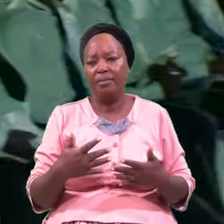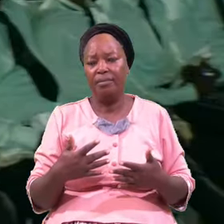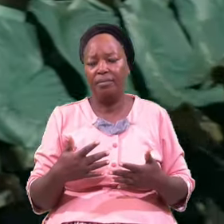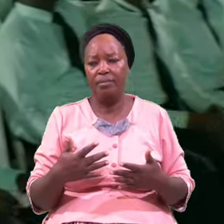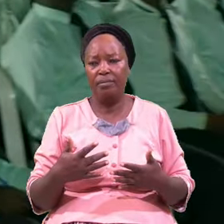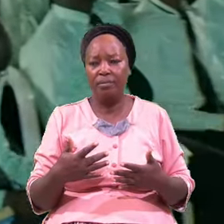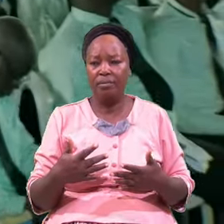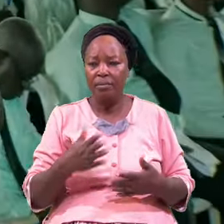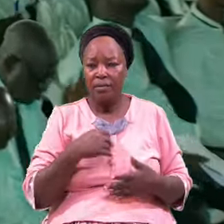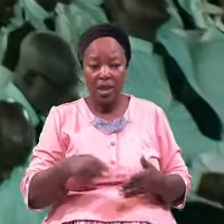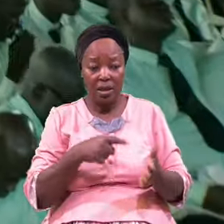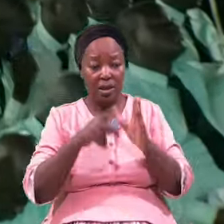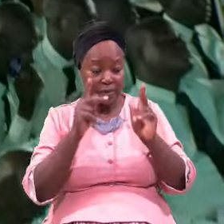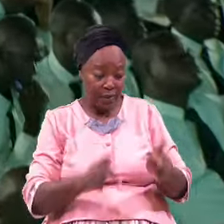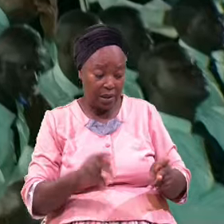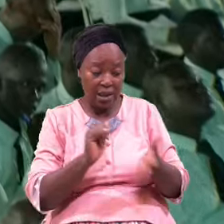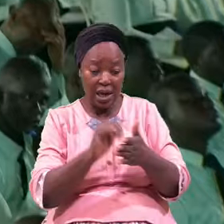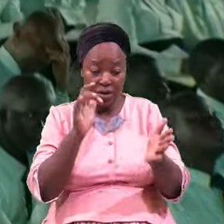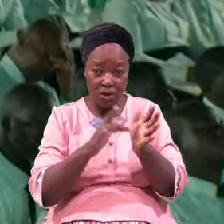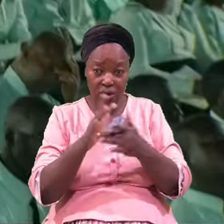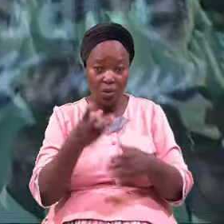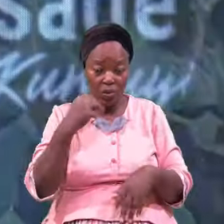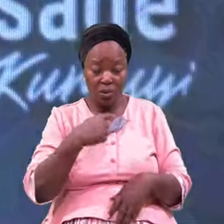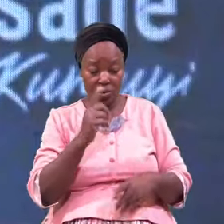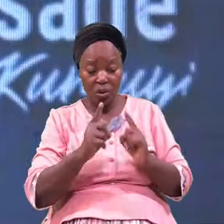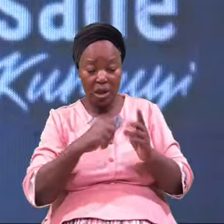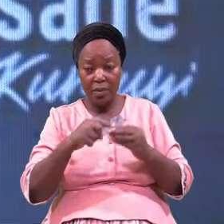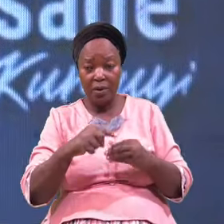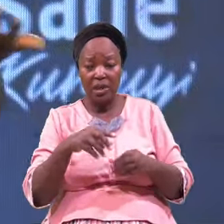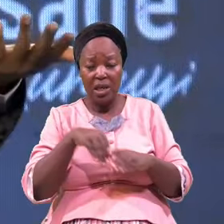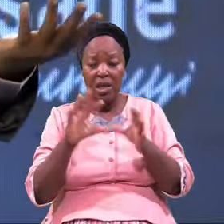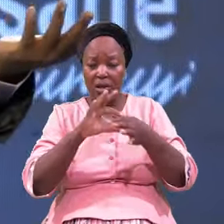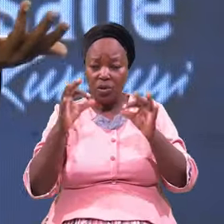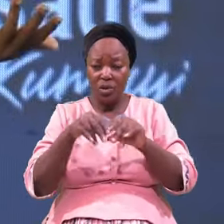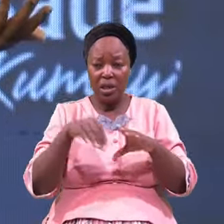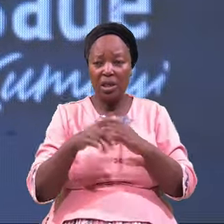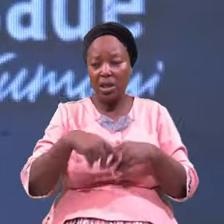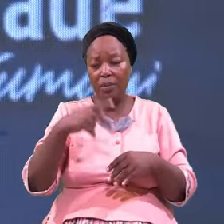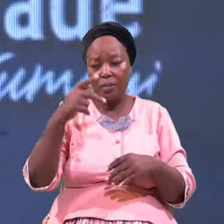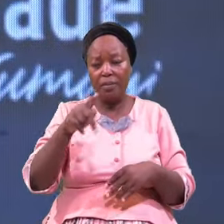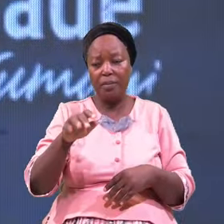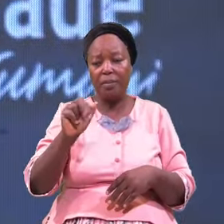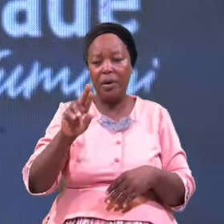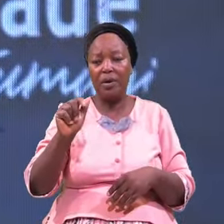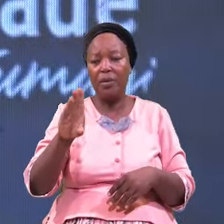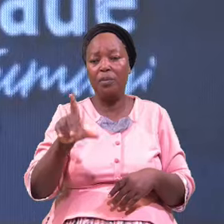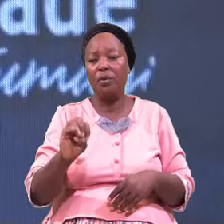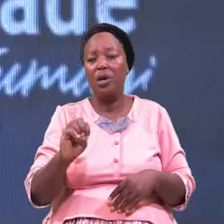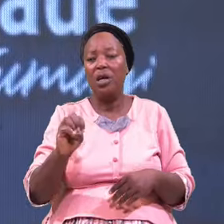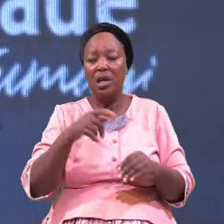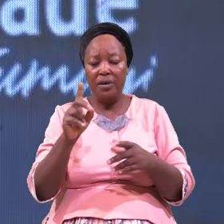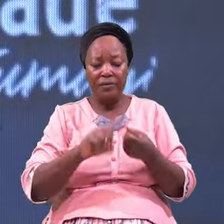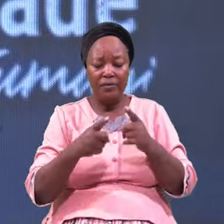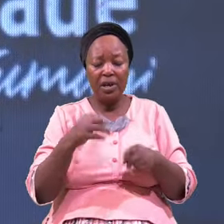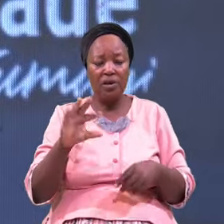And This Person That Jesus Was Telling About In The Story In The Parable A Friend Of Mine Has Come Unto Me